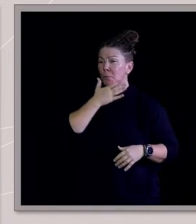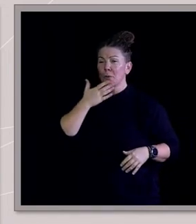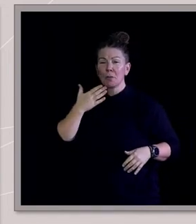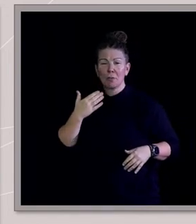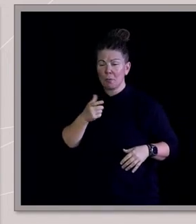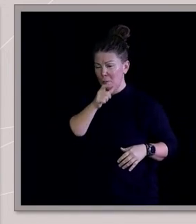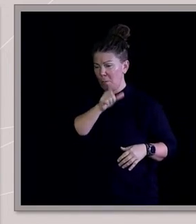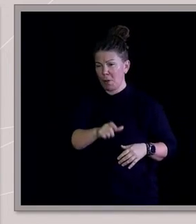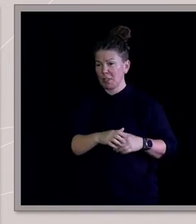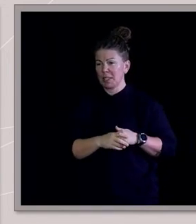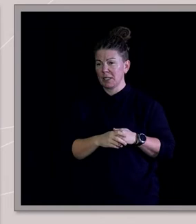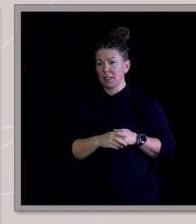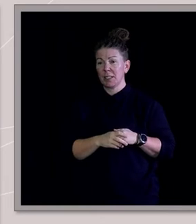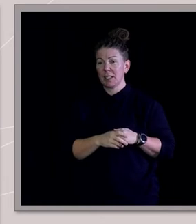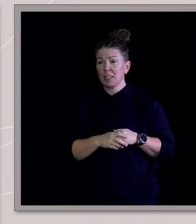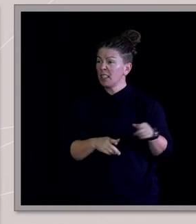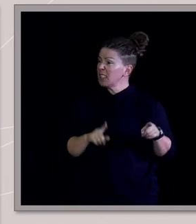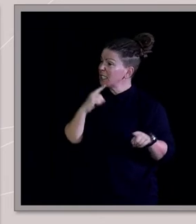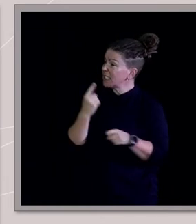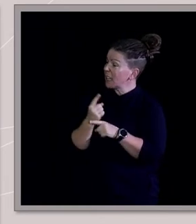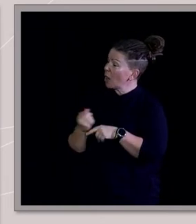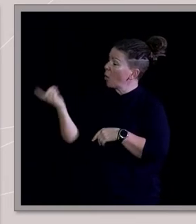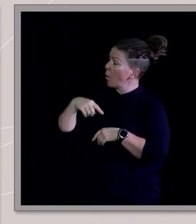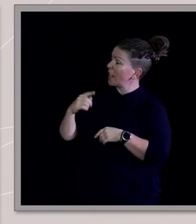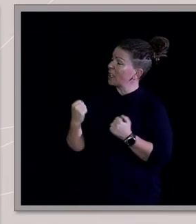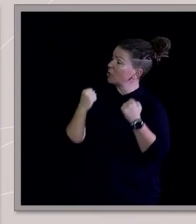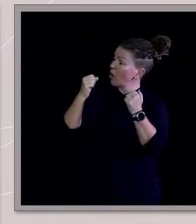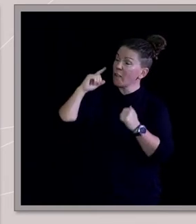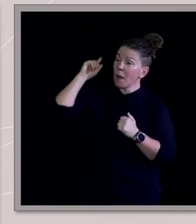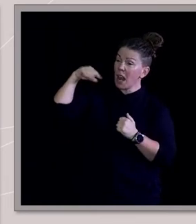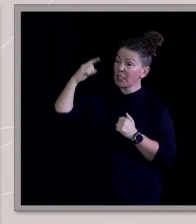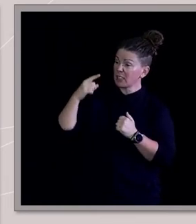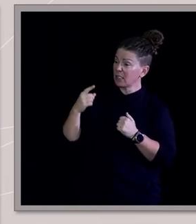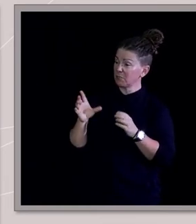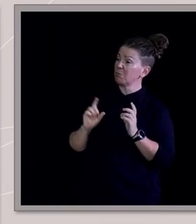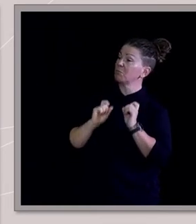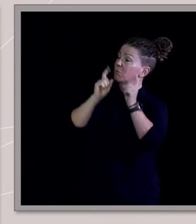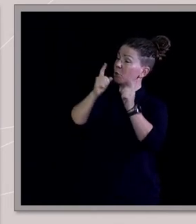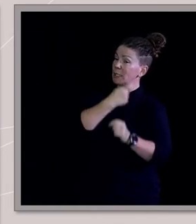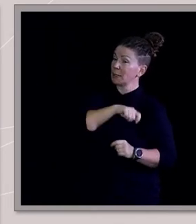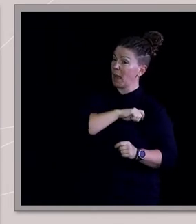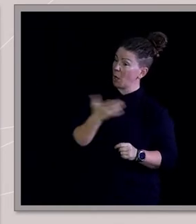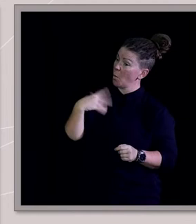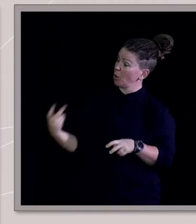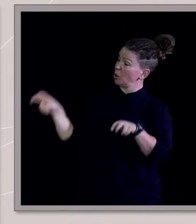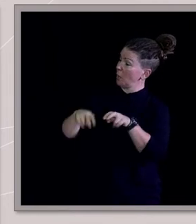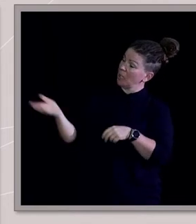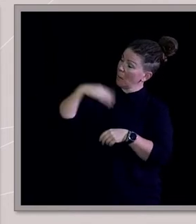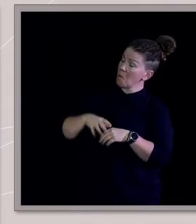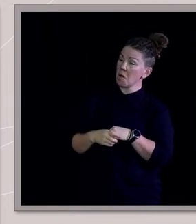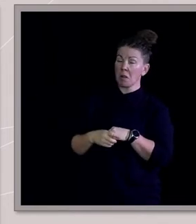I'd ever met. She said, me and my friends are going to drive from London, a bunch of Spanish people, we're going to drive all the way to Madrid to see our parents for Christmas, want to jump in the van.